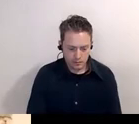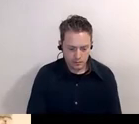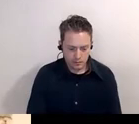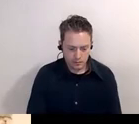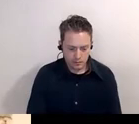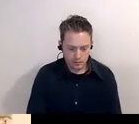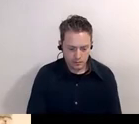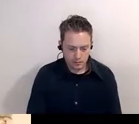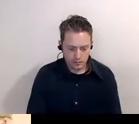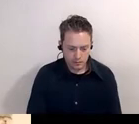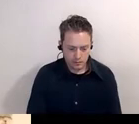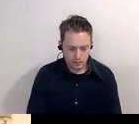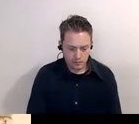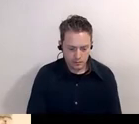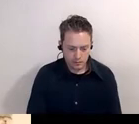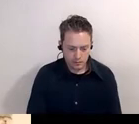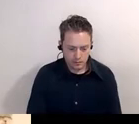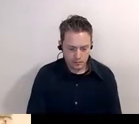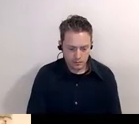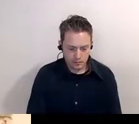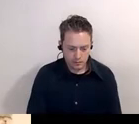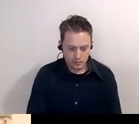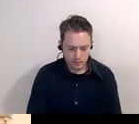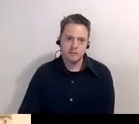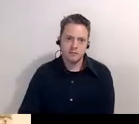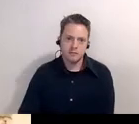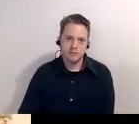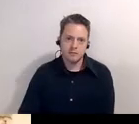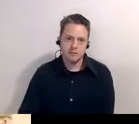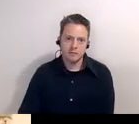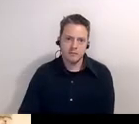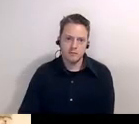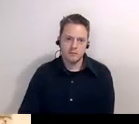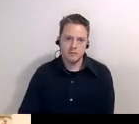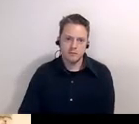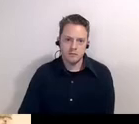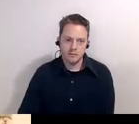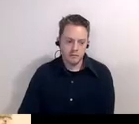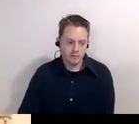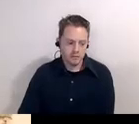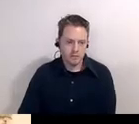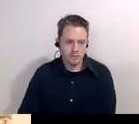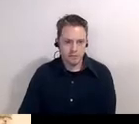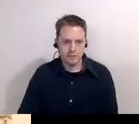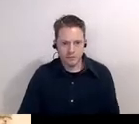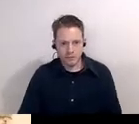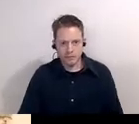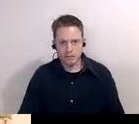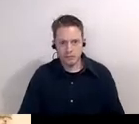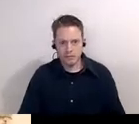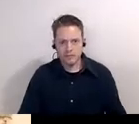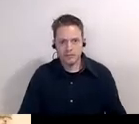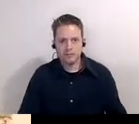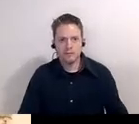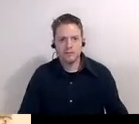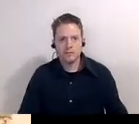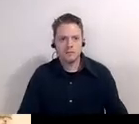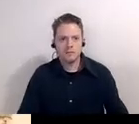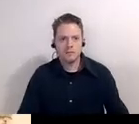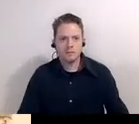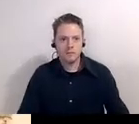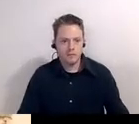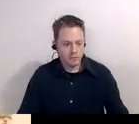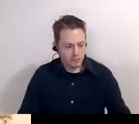fact they called it the lucky strike show with jack benny um and the skits are it's an amazing i mean if you think about it it's it's an